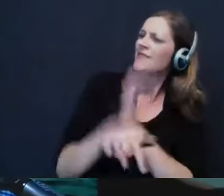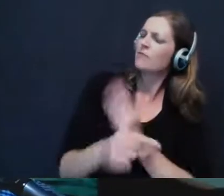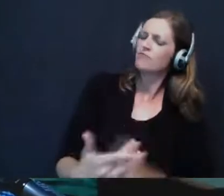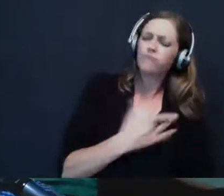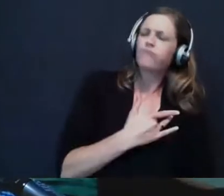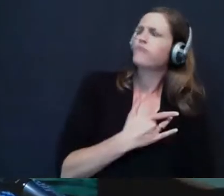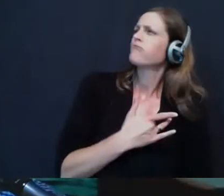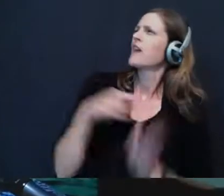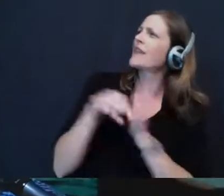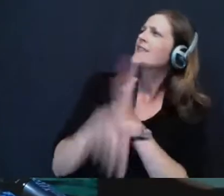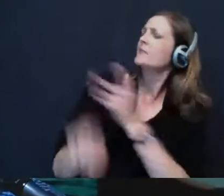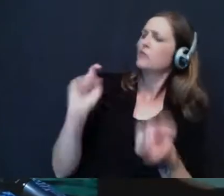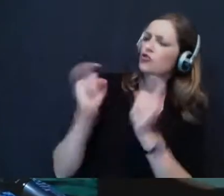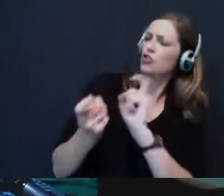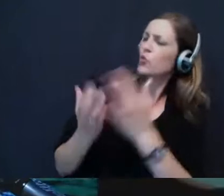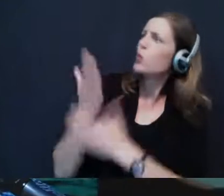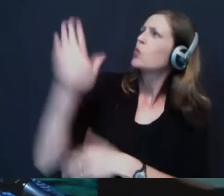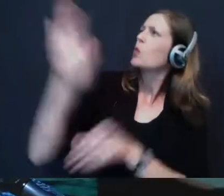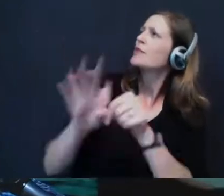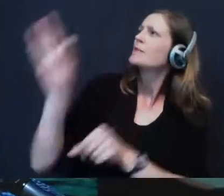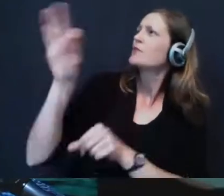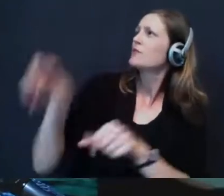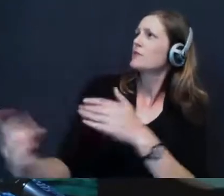deep change through your spirit this morning.